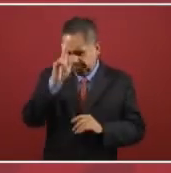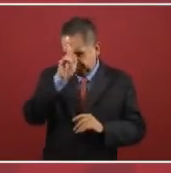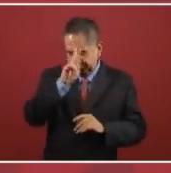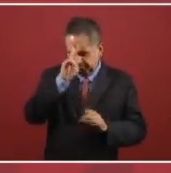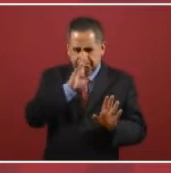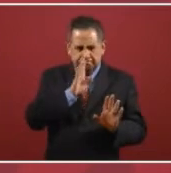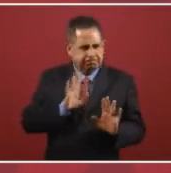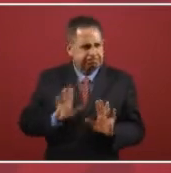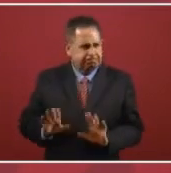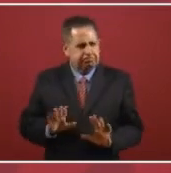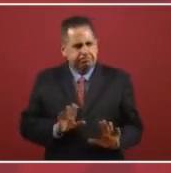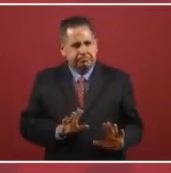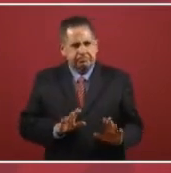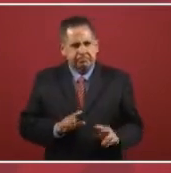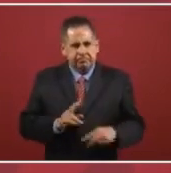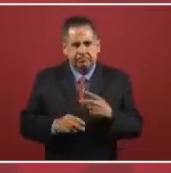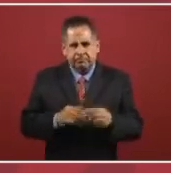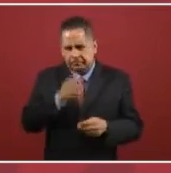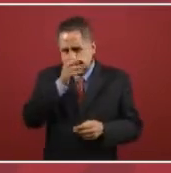We have to be prudent.